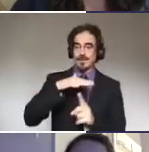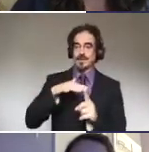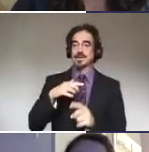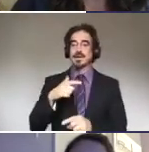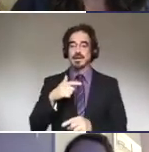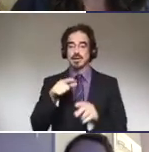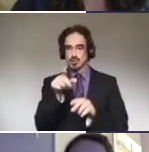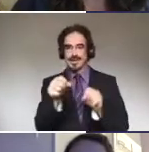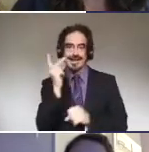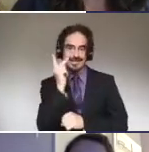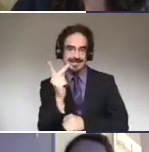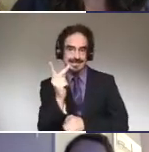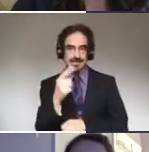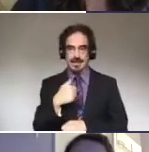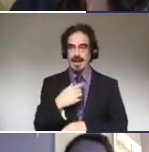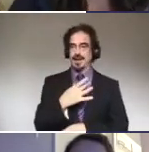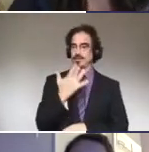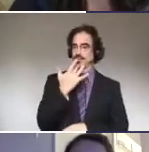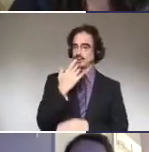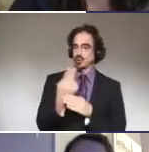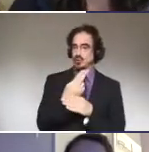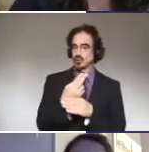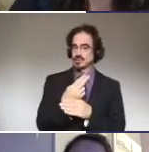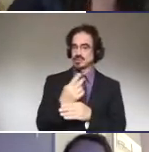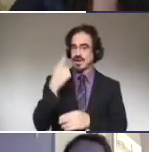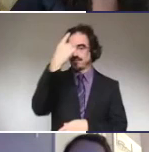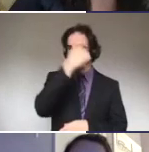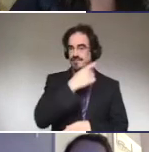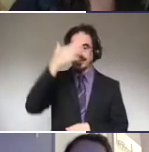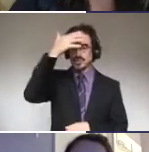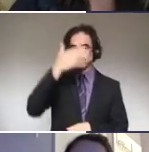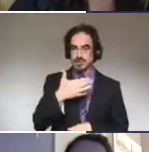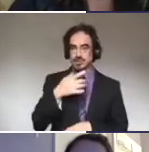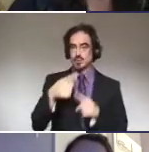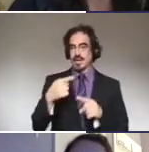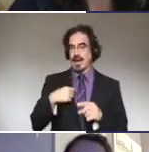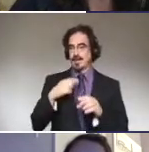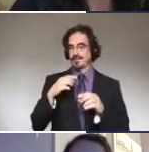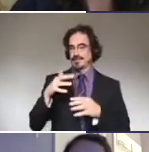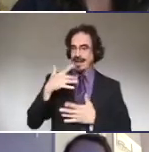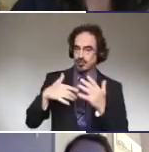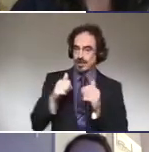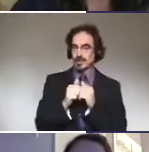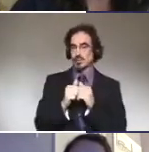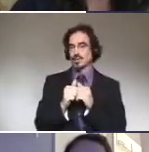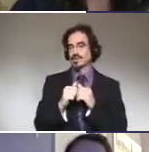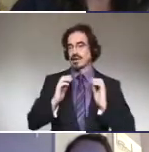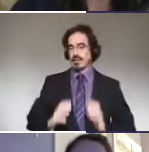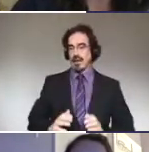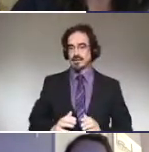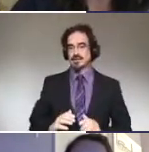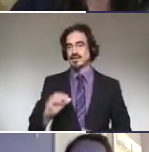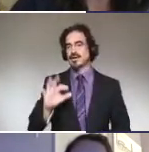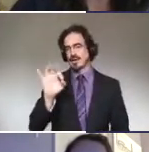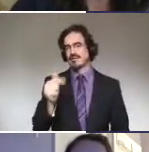see in that picture, I like to wear a face shield. When I'm interacting with the clients, it does fog up some. Fogging is an issue